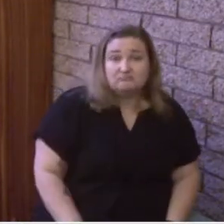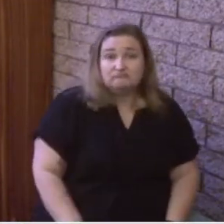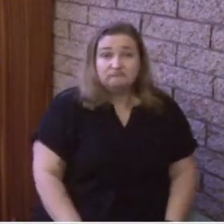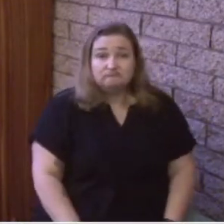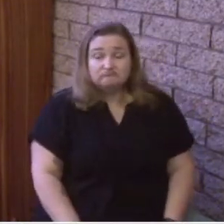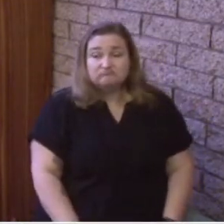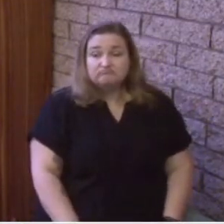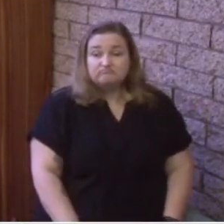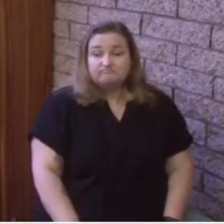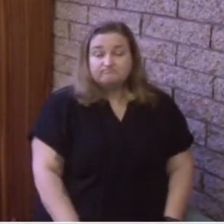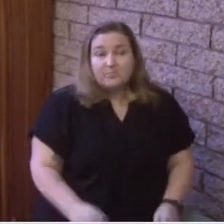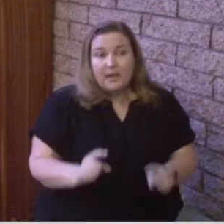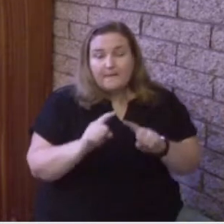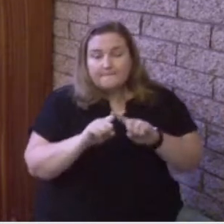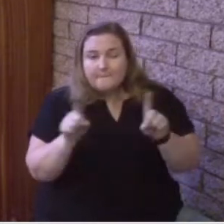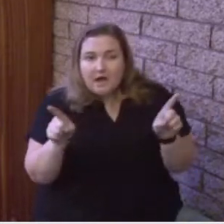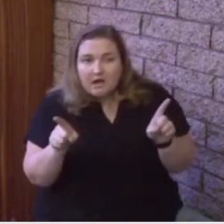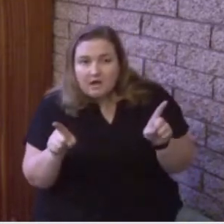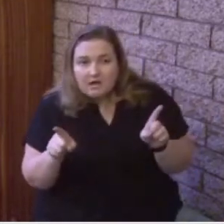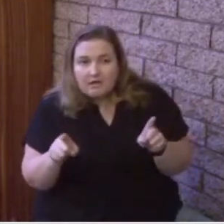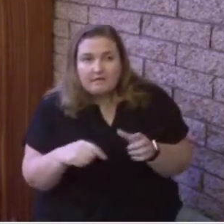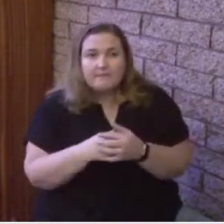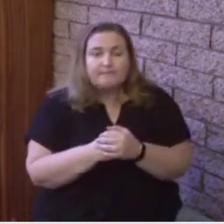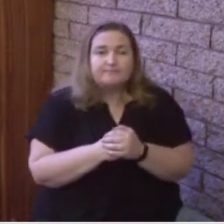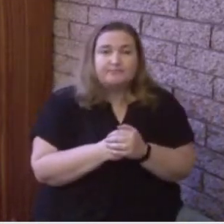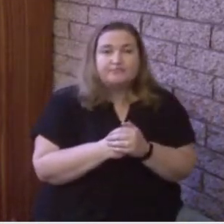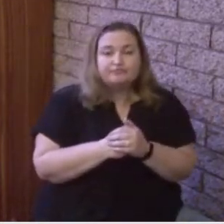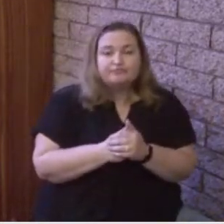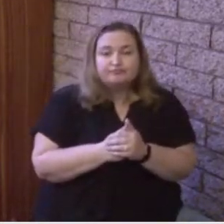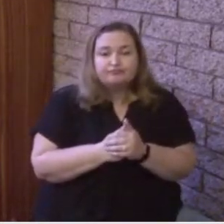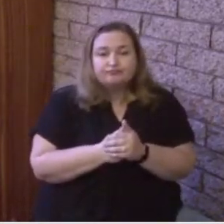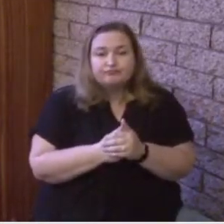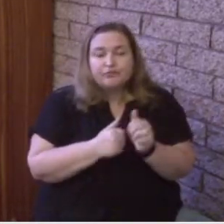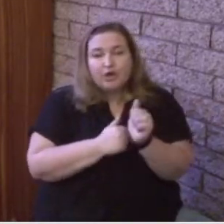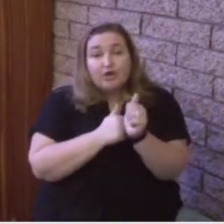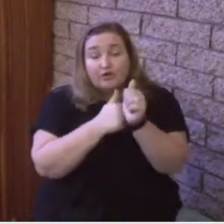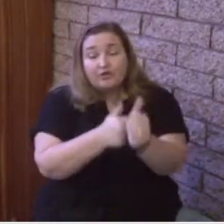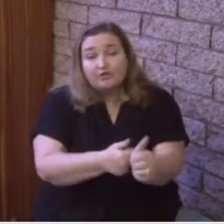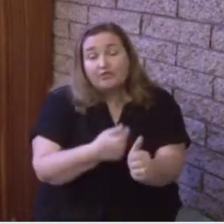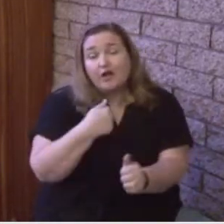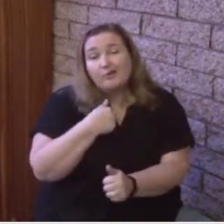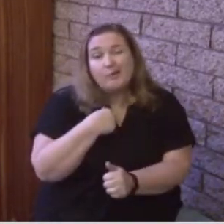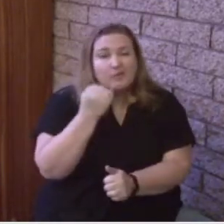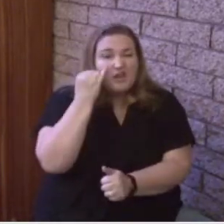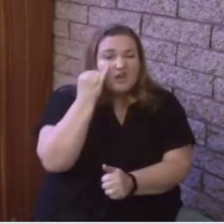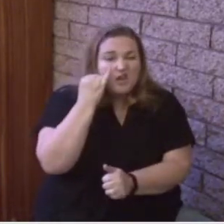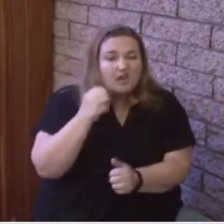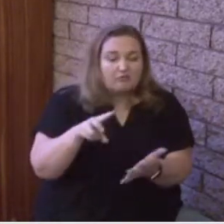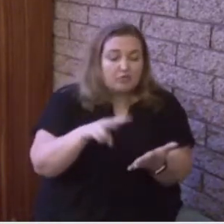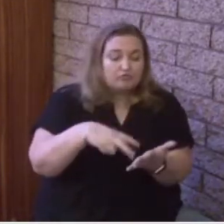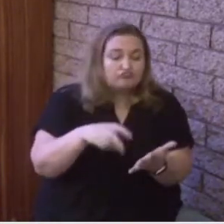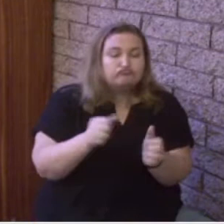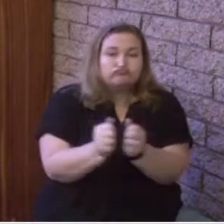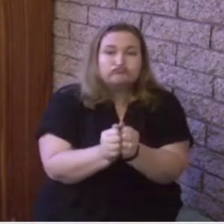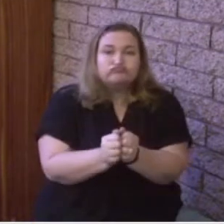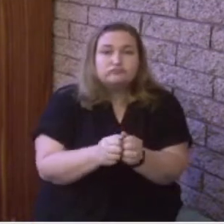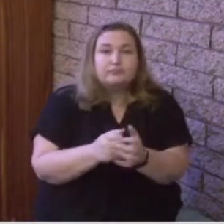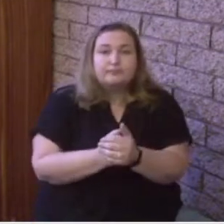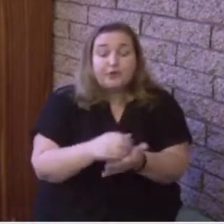But then he stresses on, and follow me, if you're following in your Bibles at home, in verse 23,